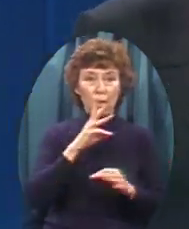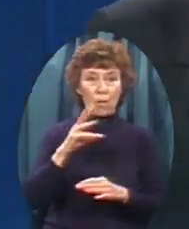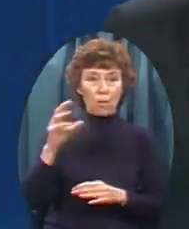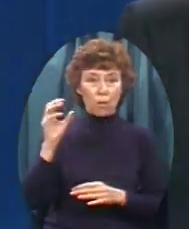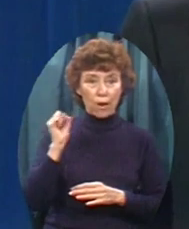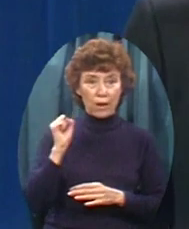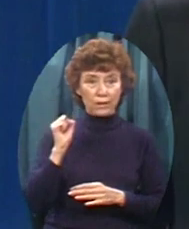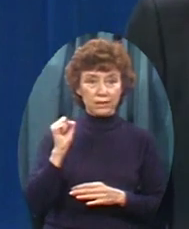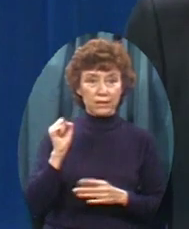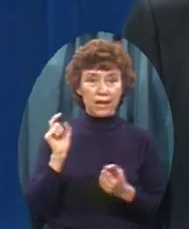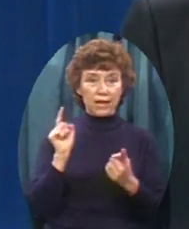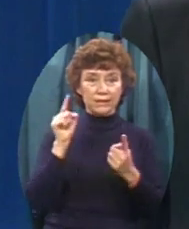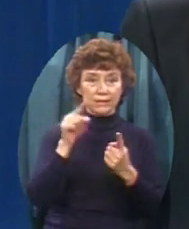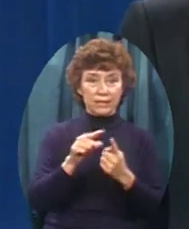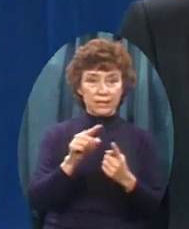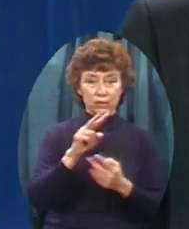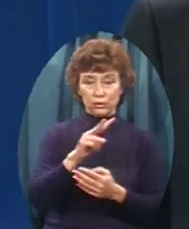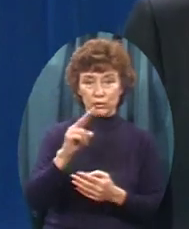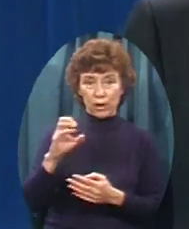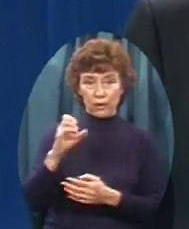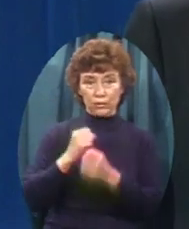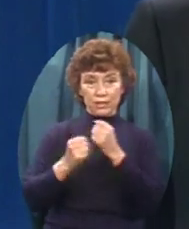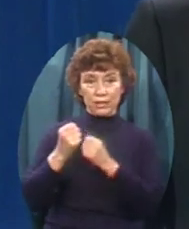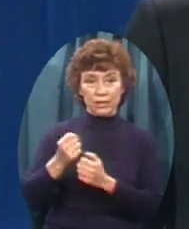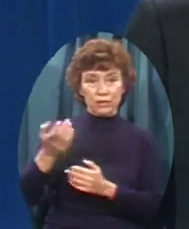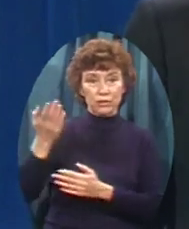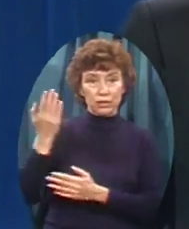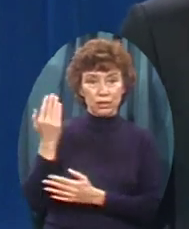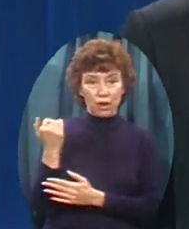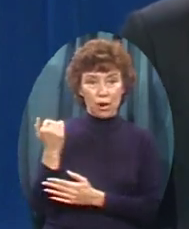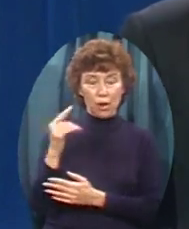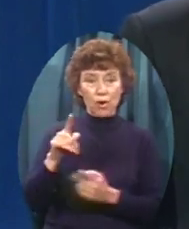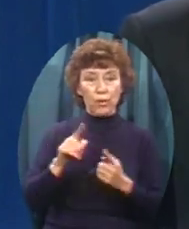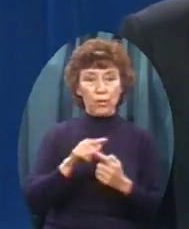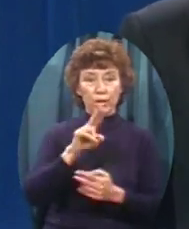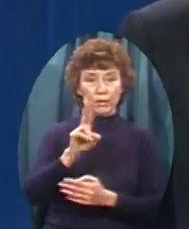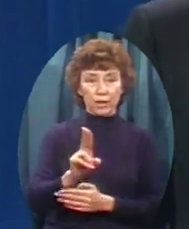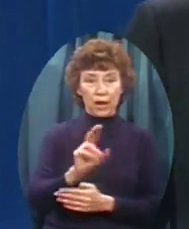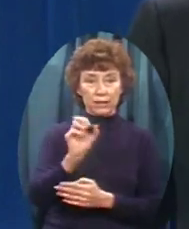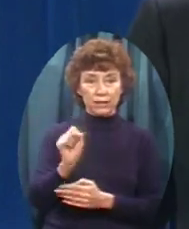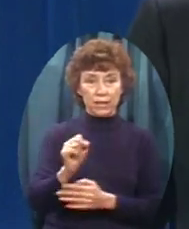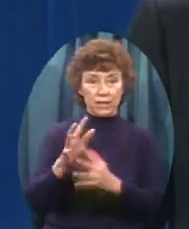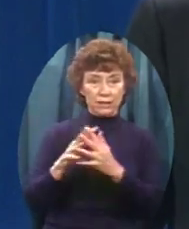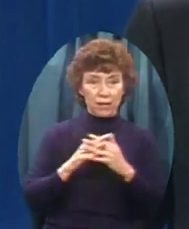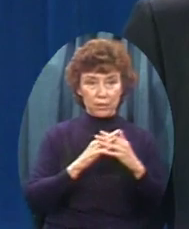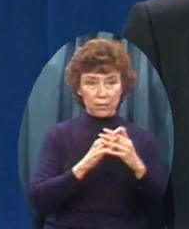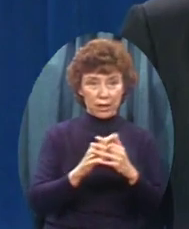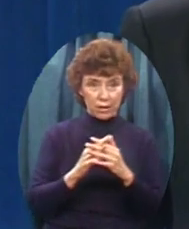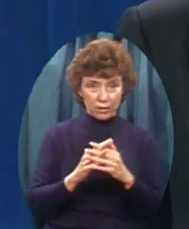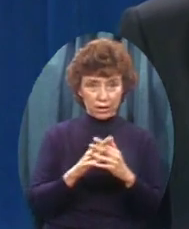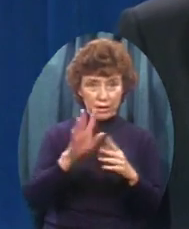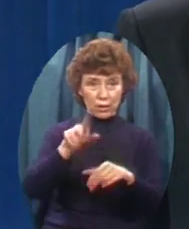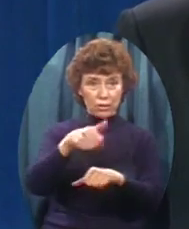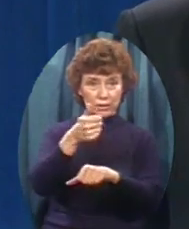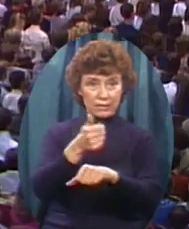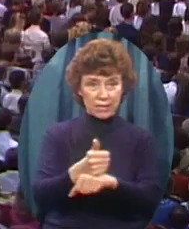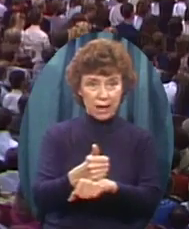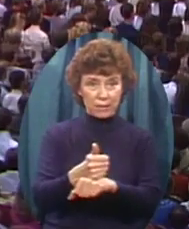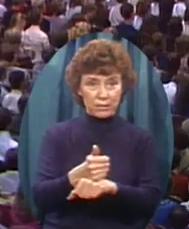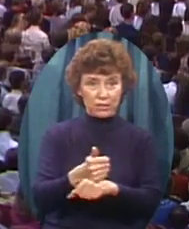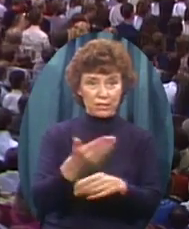A couple of centuries ago The United States Of America Became a reality In our world